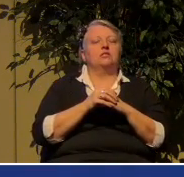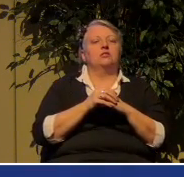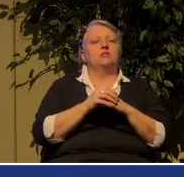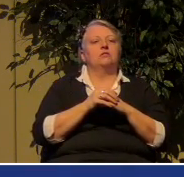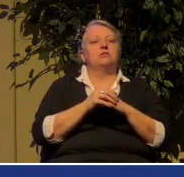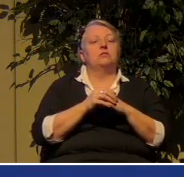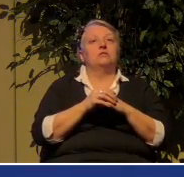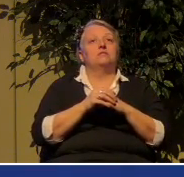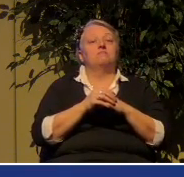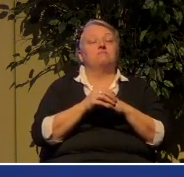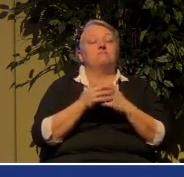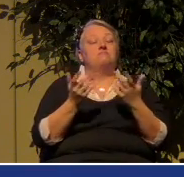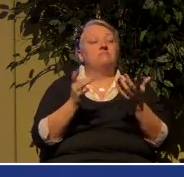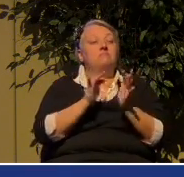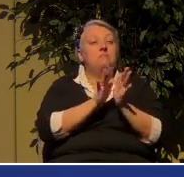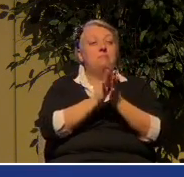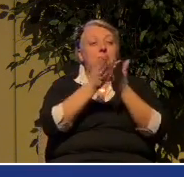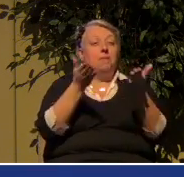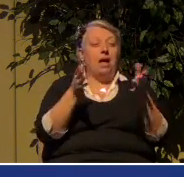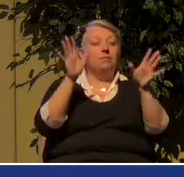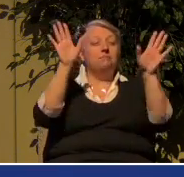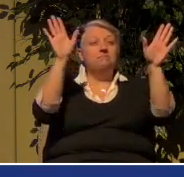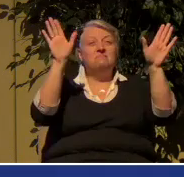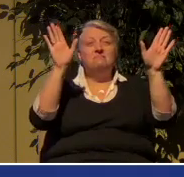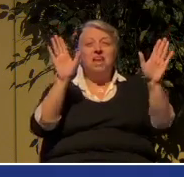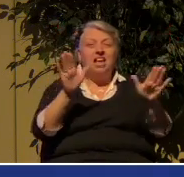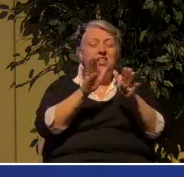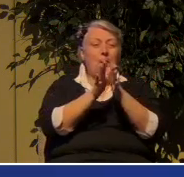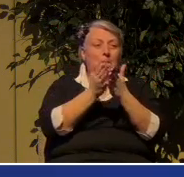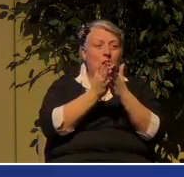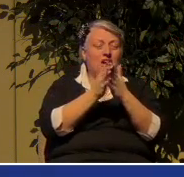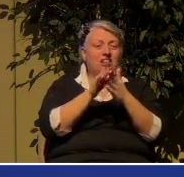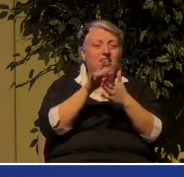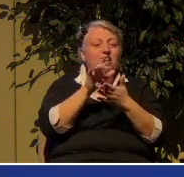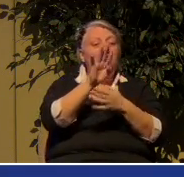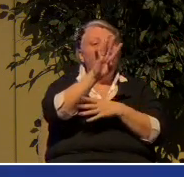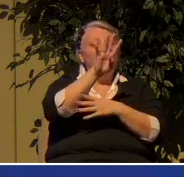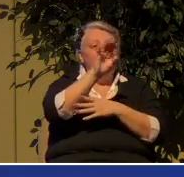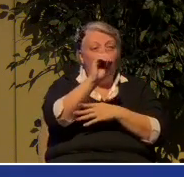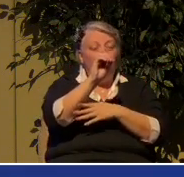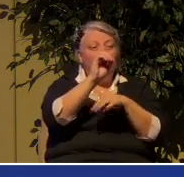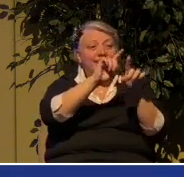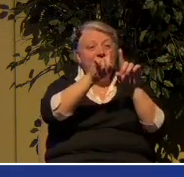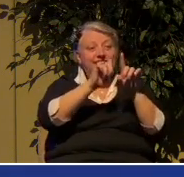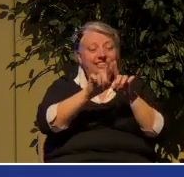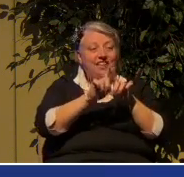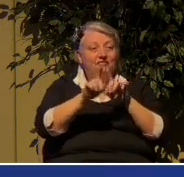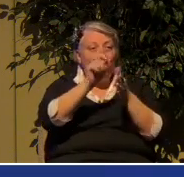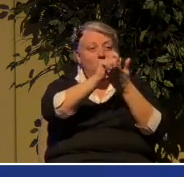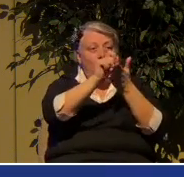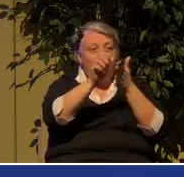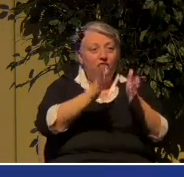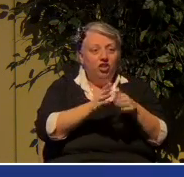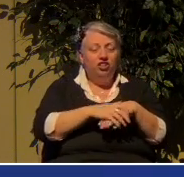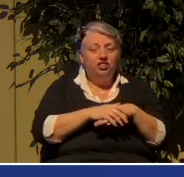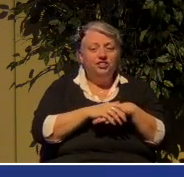40 different authors over a period of 1500 years.